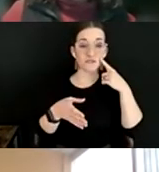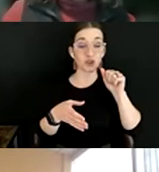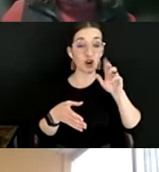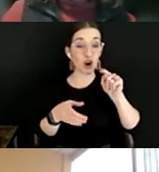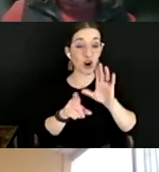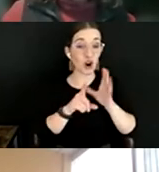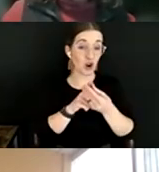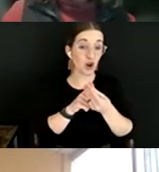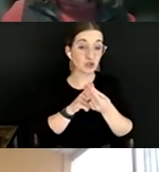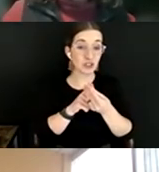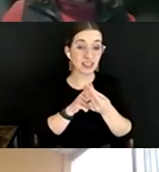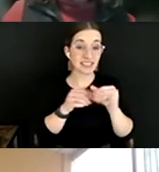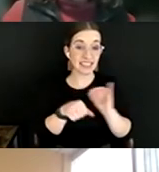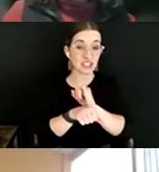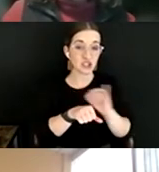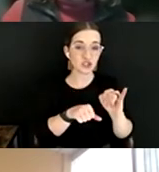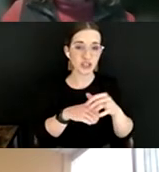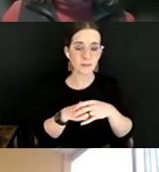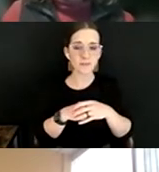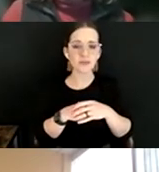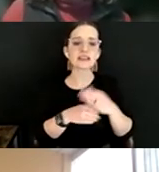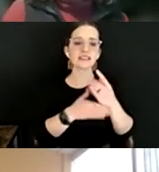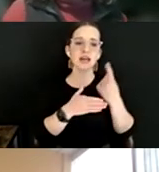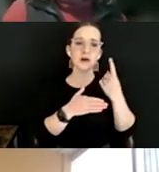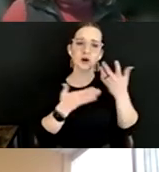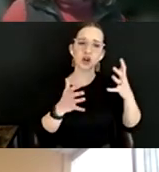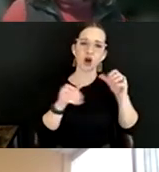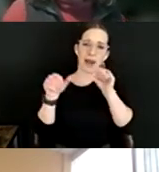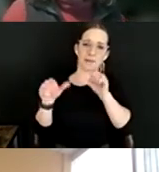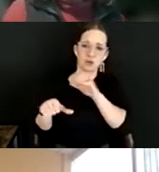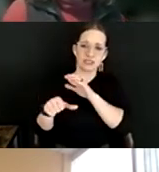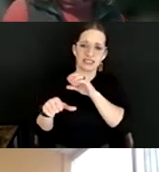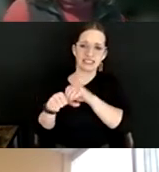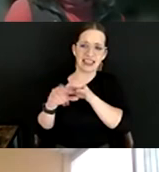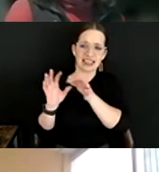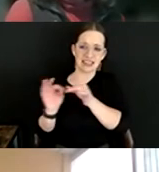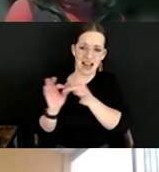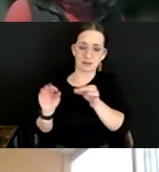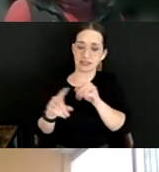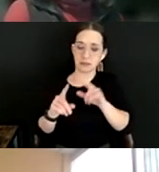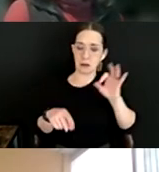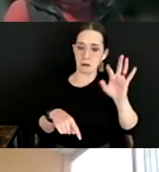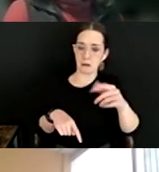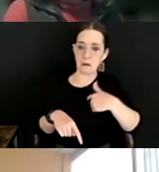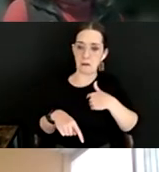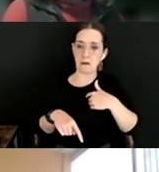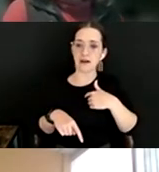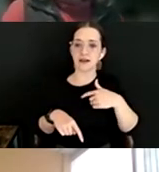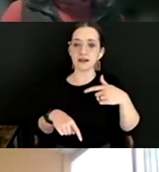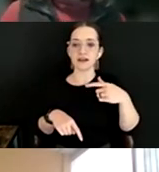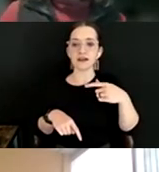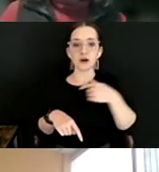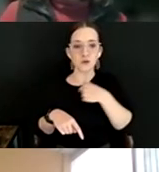things that I, and I think someone actually already posted in the comments about this, but one of the things that we're feeling